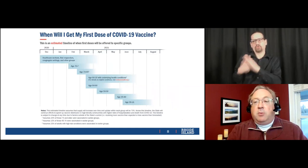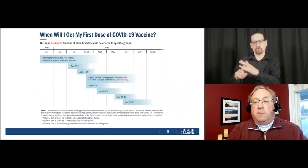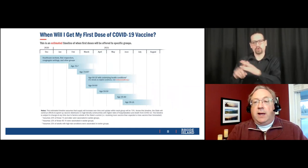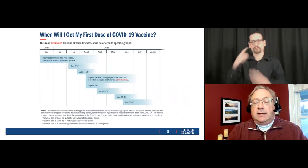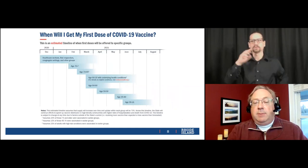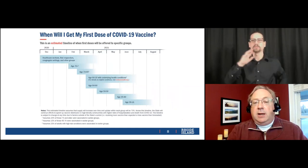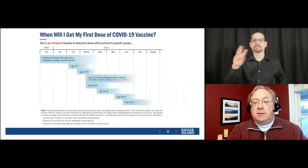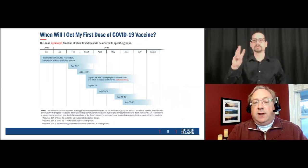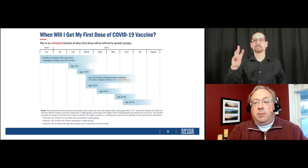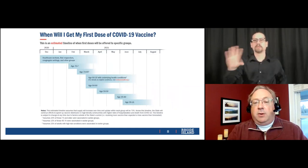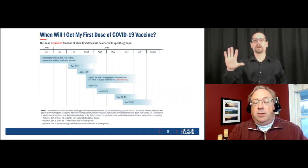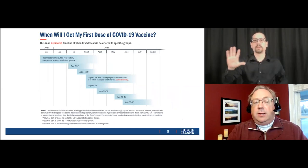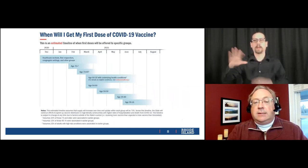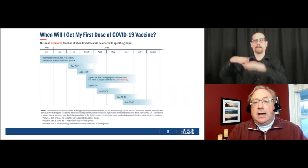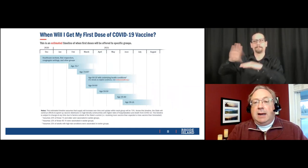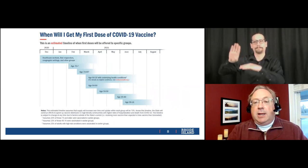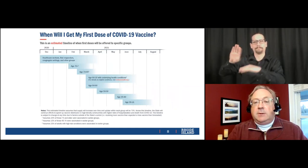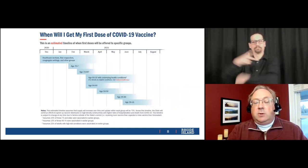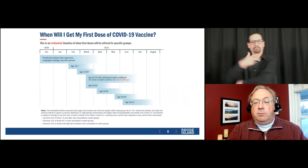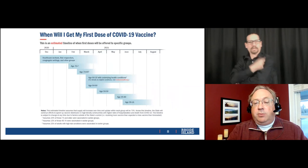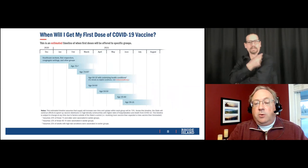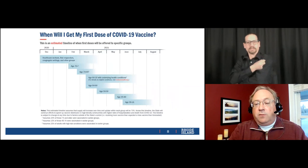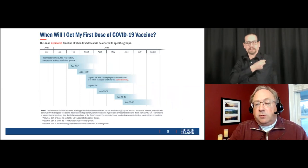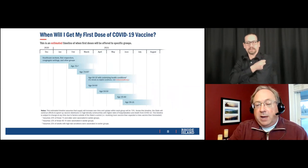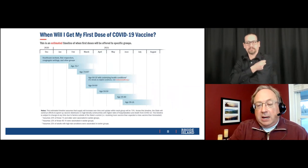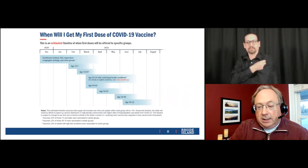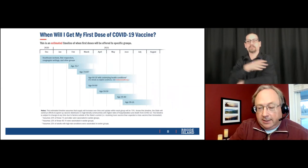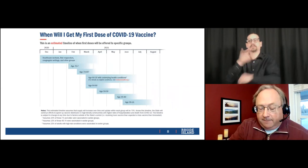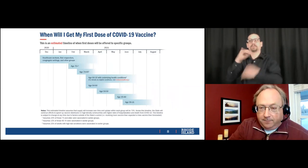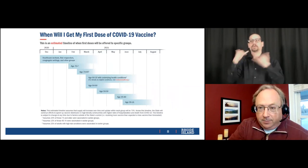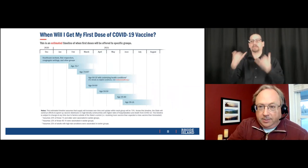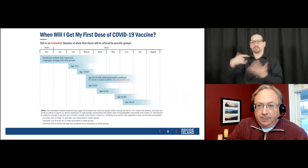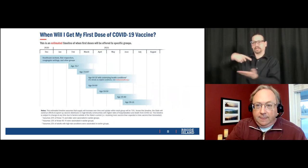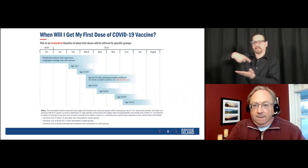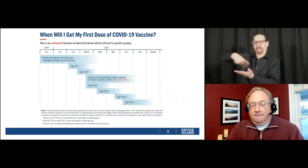As more vaccine becomes available, these timelines will improve dramatically.